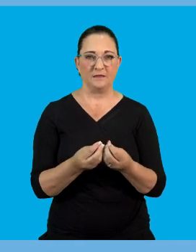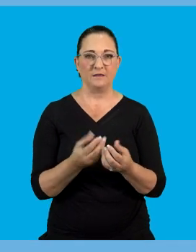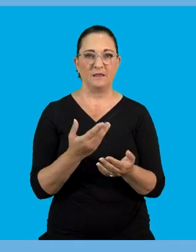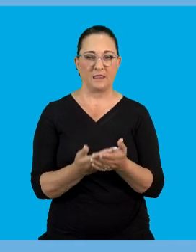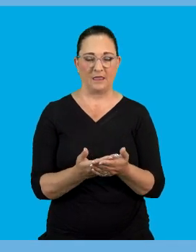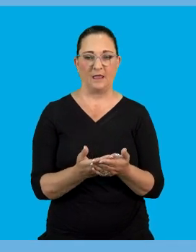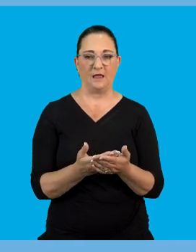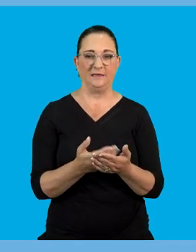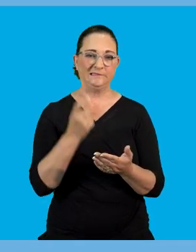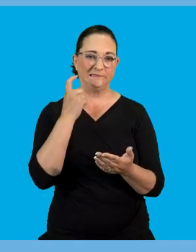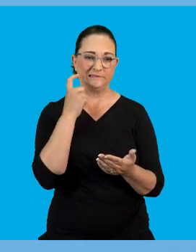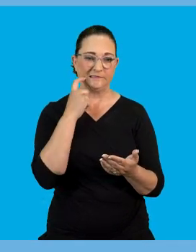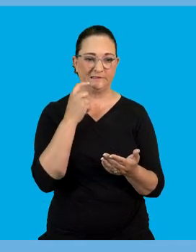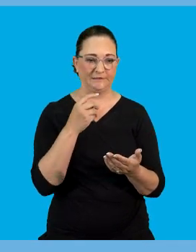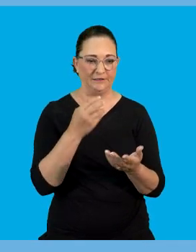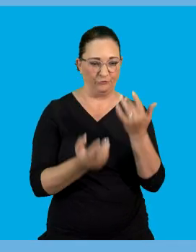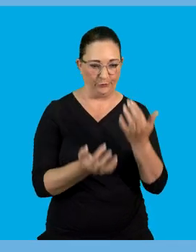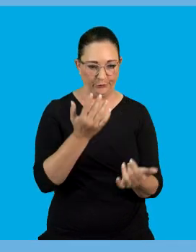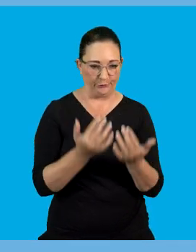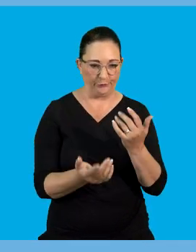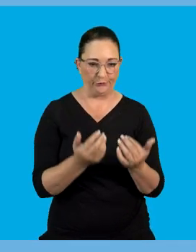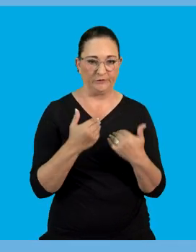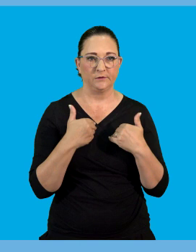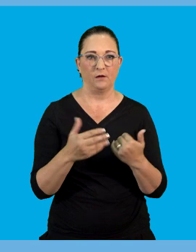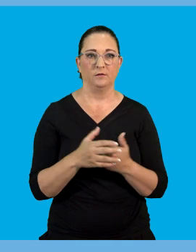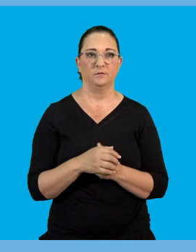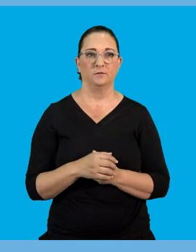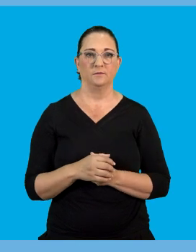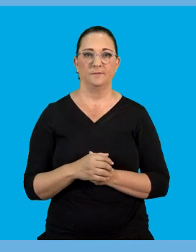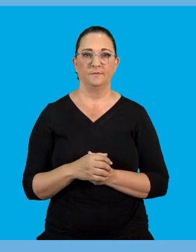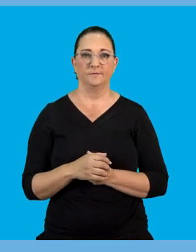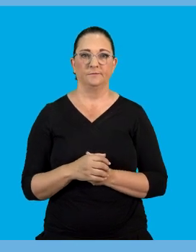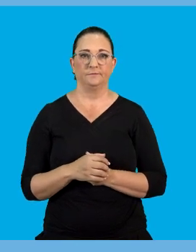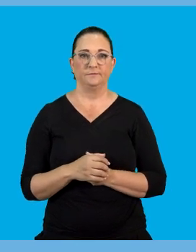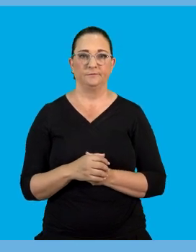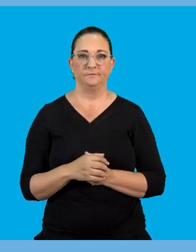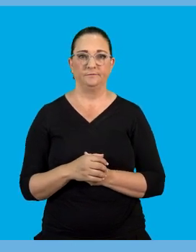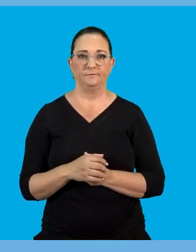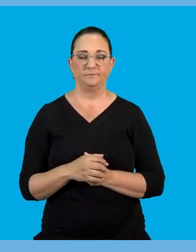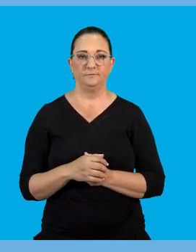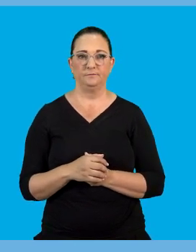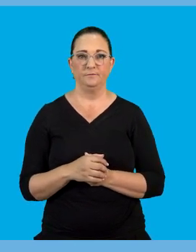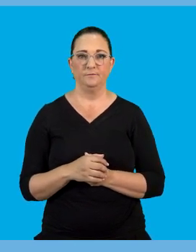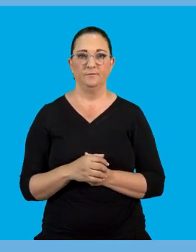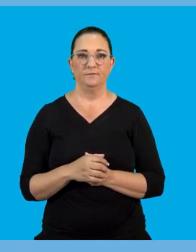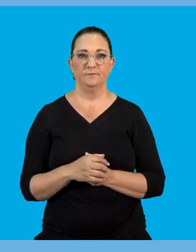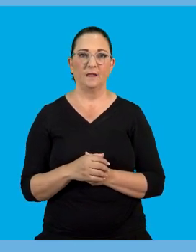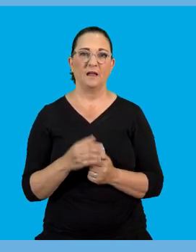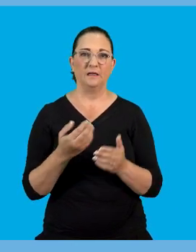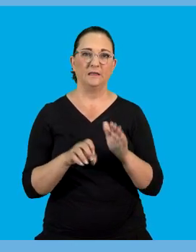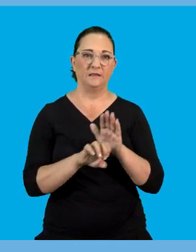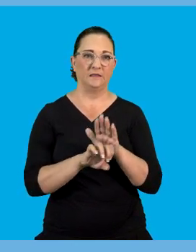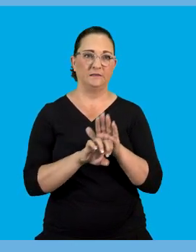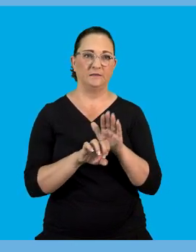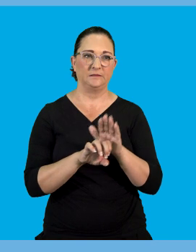which can catch on flame easily. So because of that spark of that spark and those materials catching on flame easily now